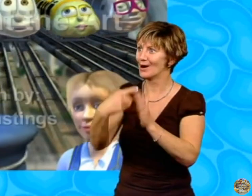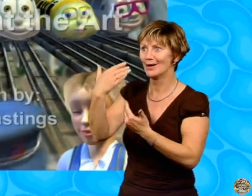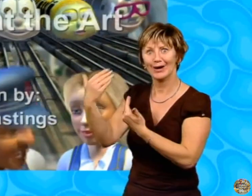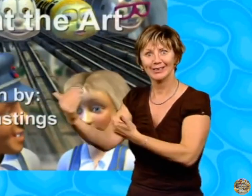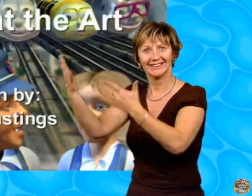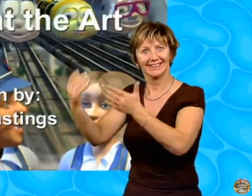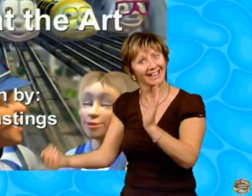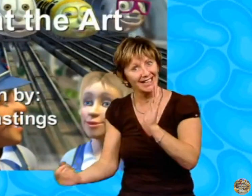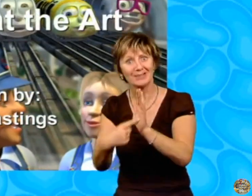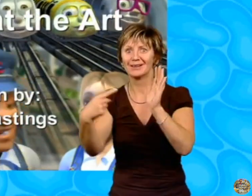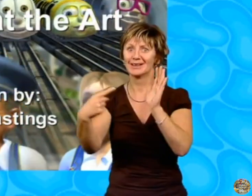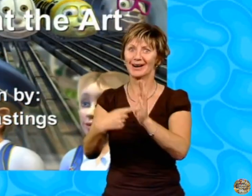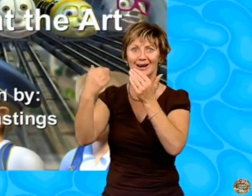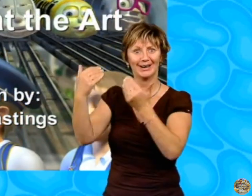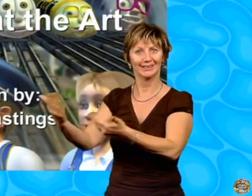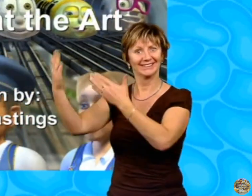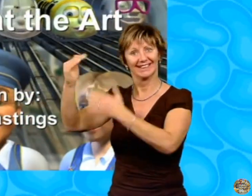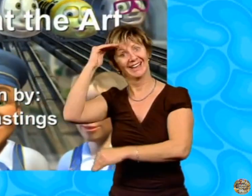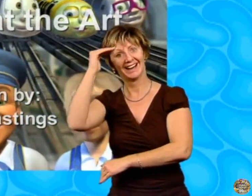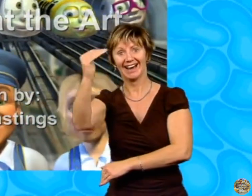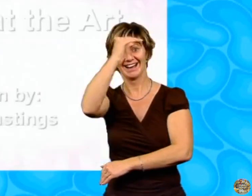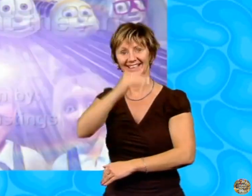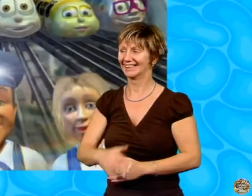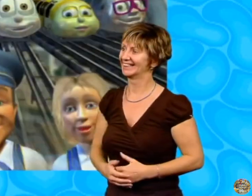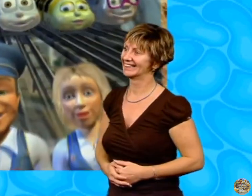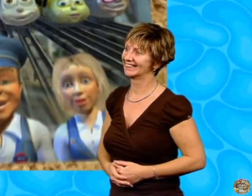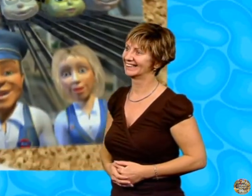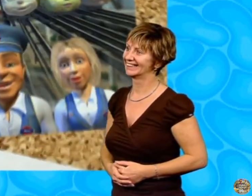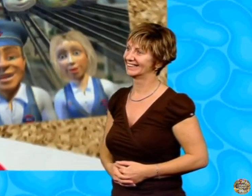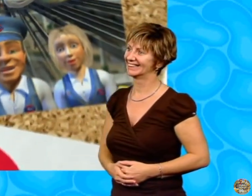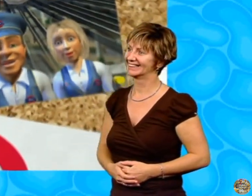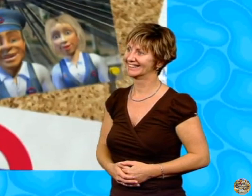sound. The important sound.